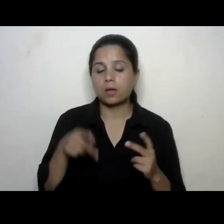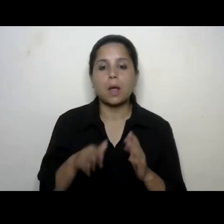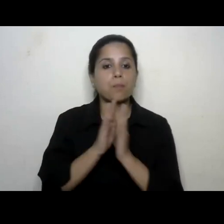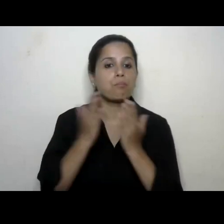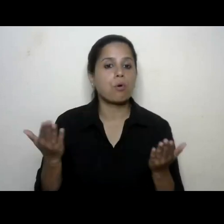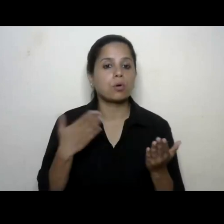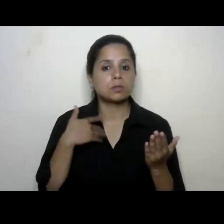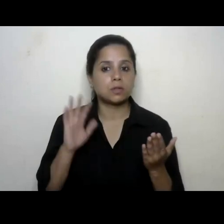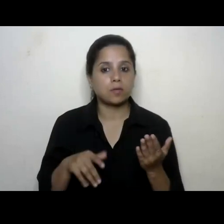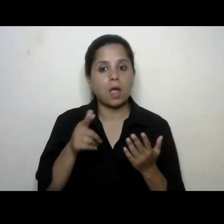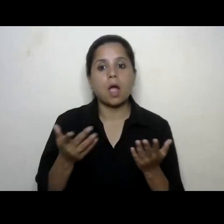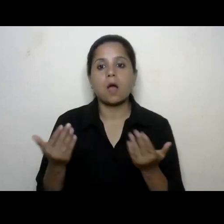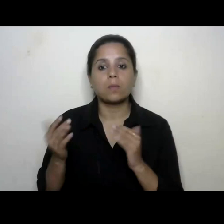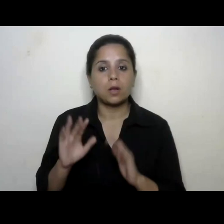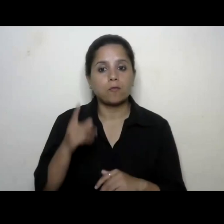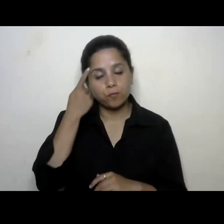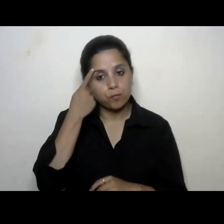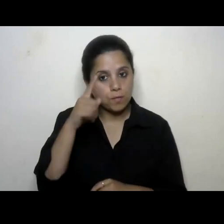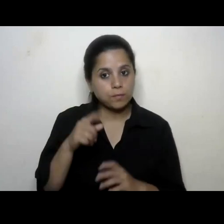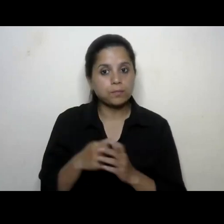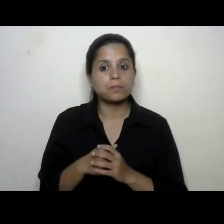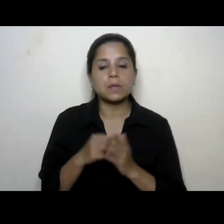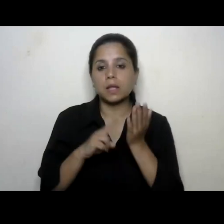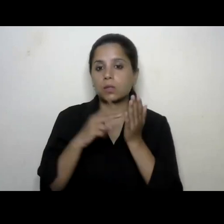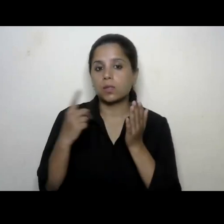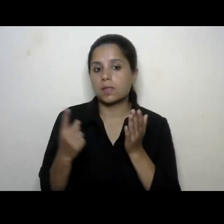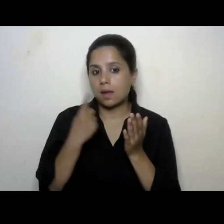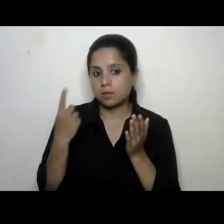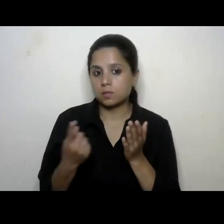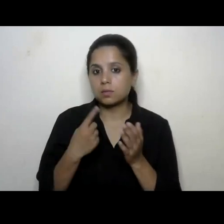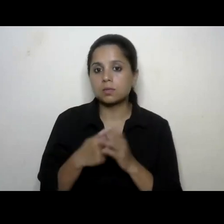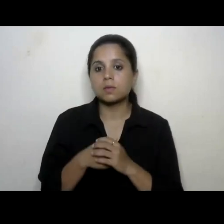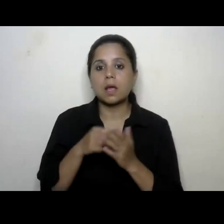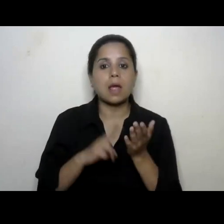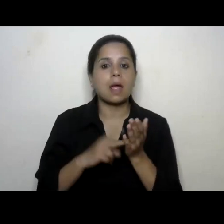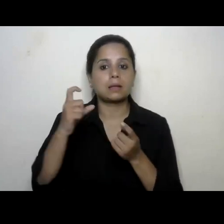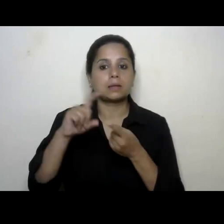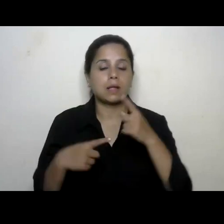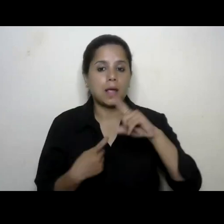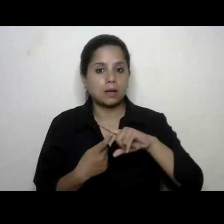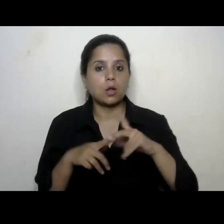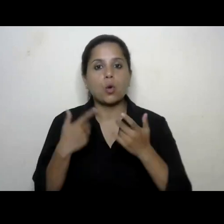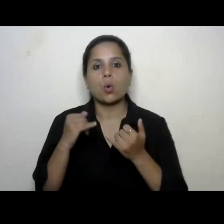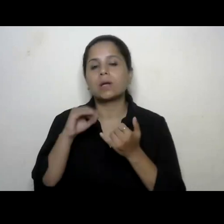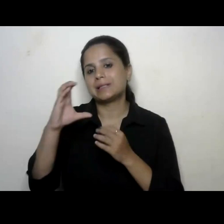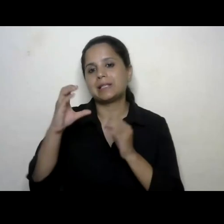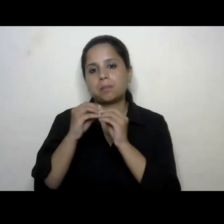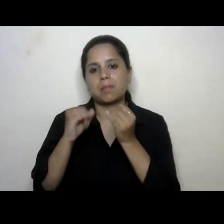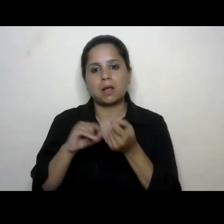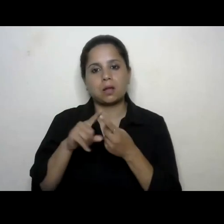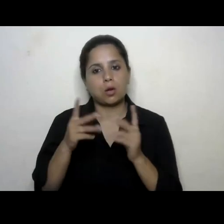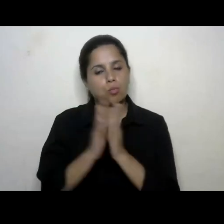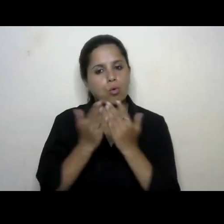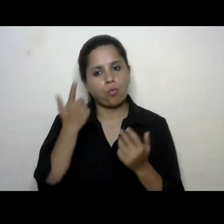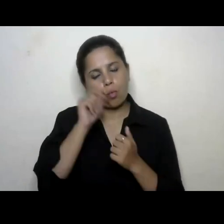available for the national ncrt and cbac though textbook for